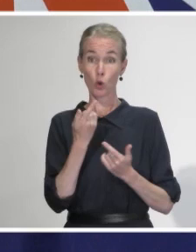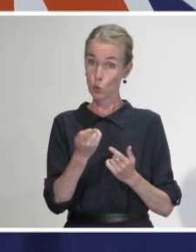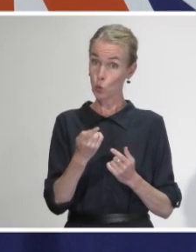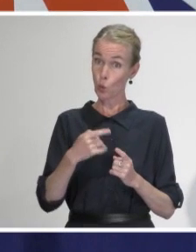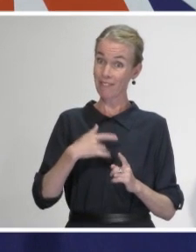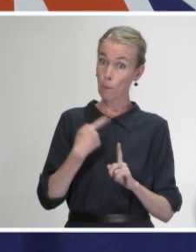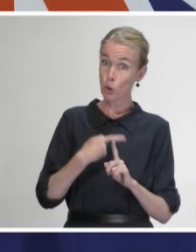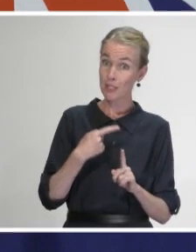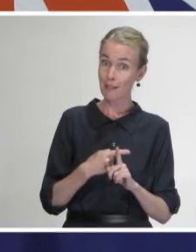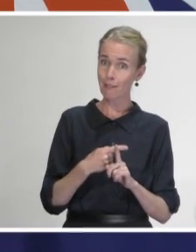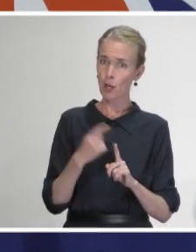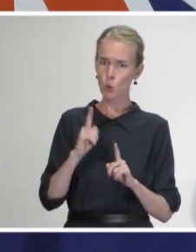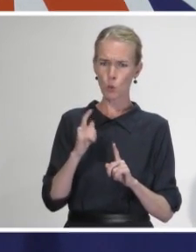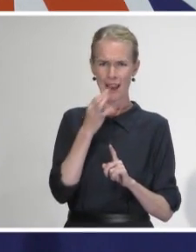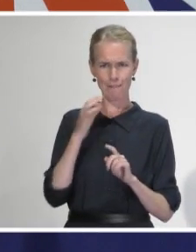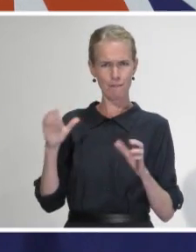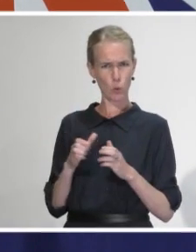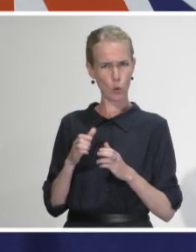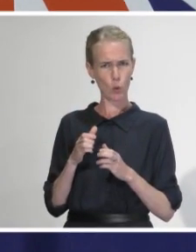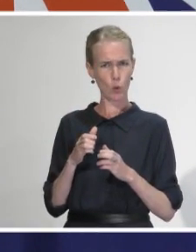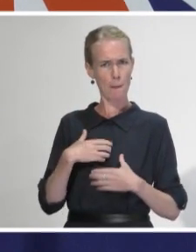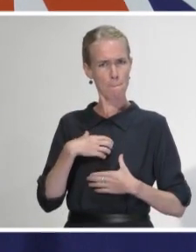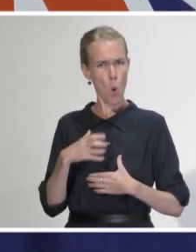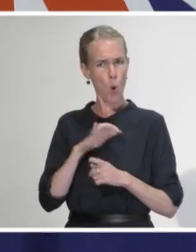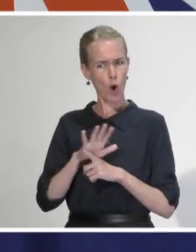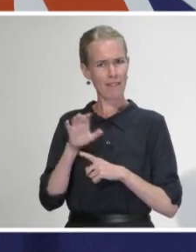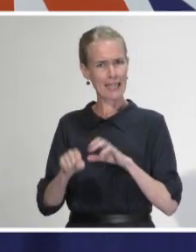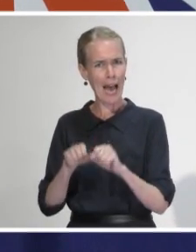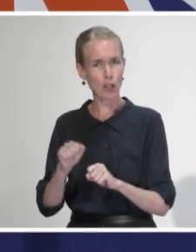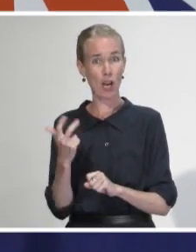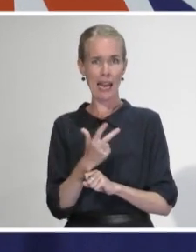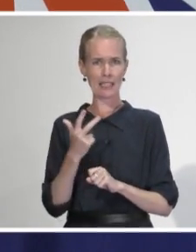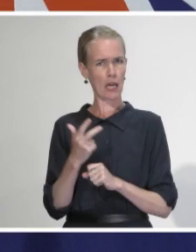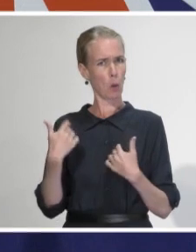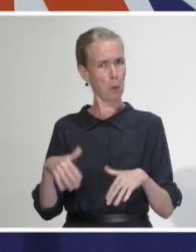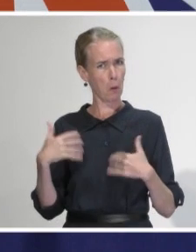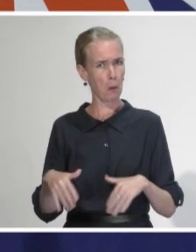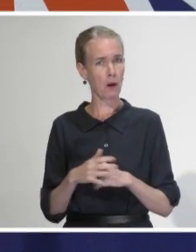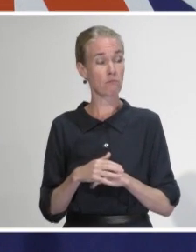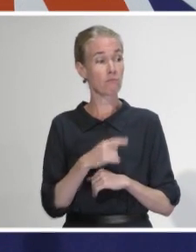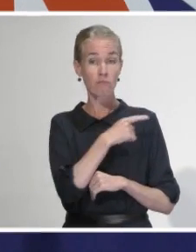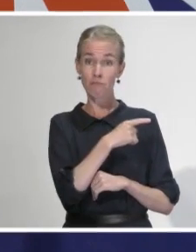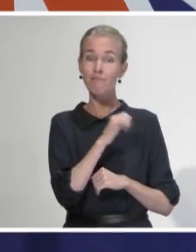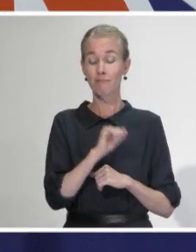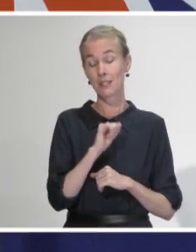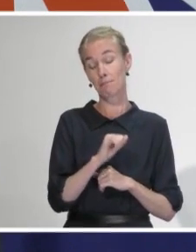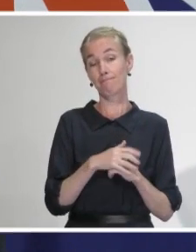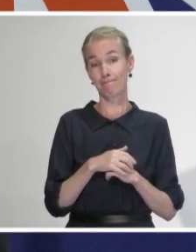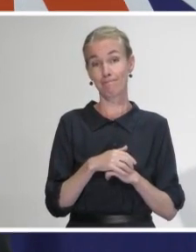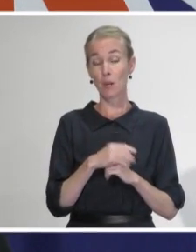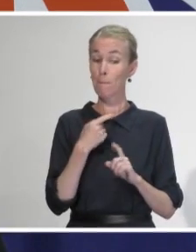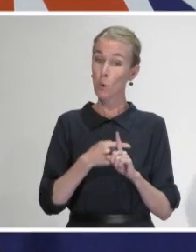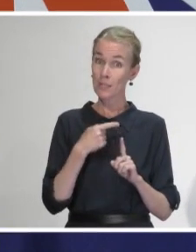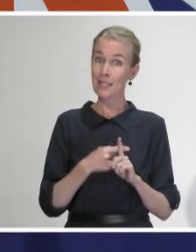It is encouraging, clearly, and what we'll be wanting to see over coming days is an increase in the testing